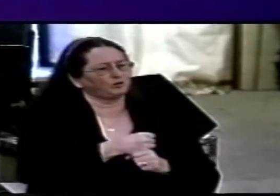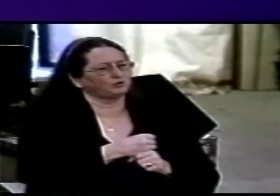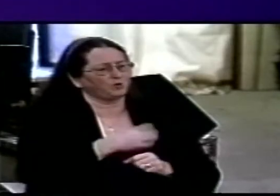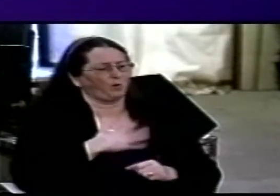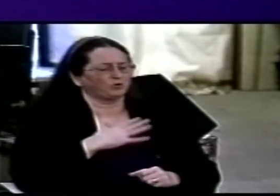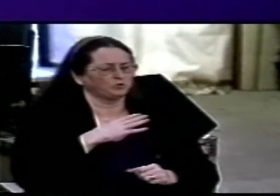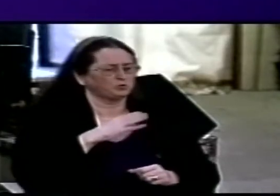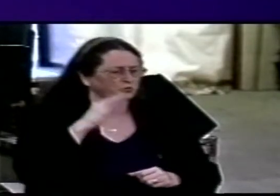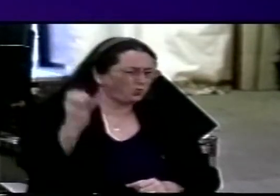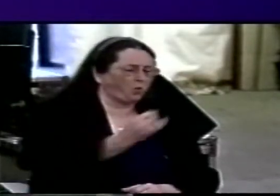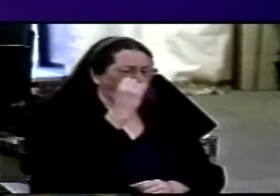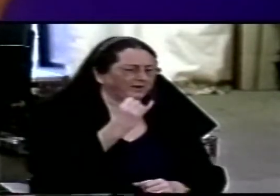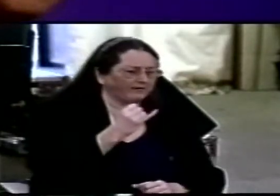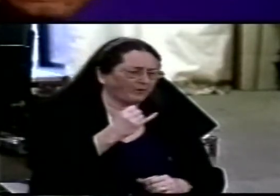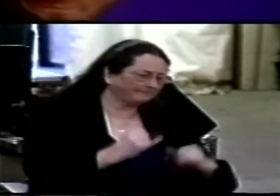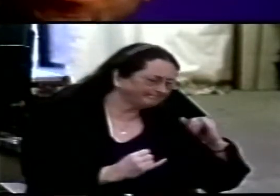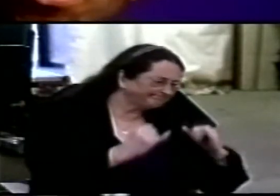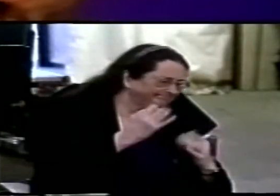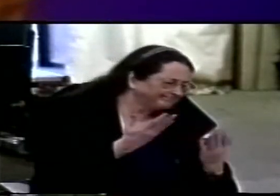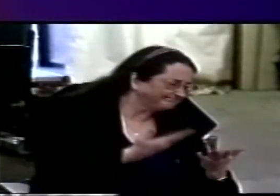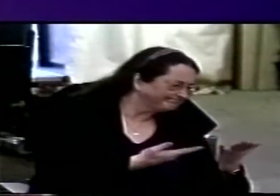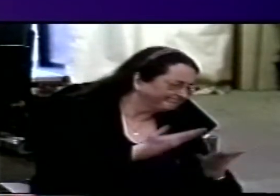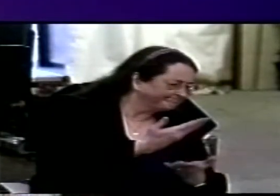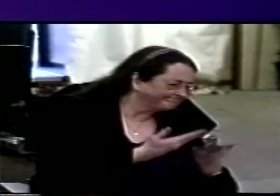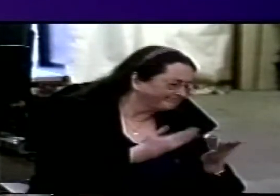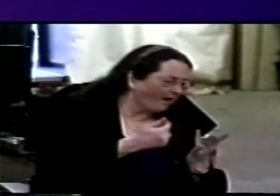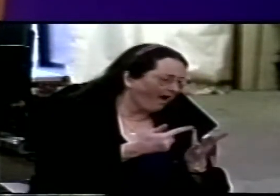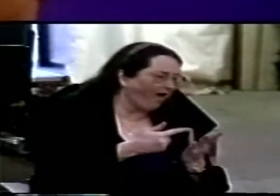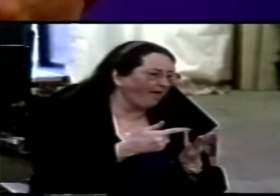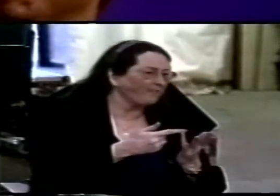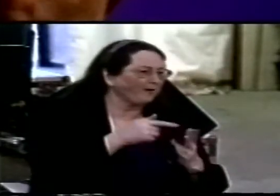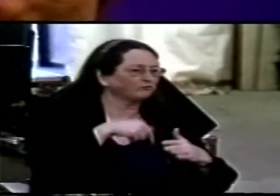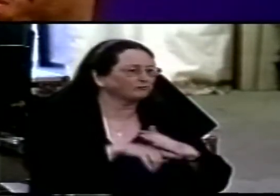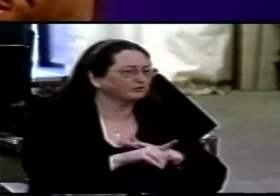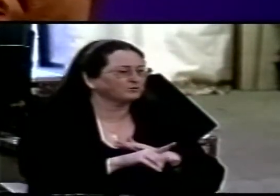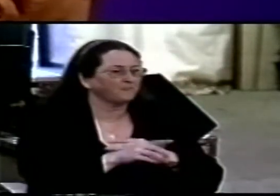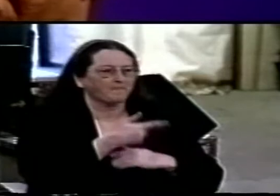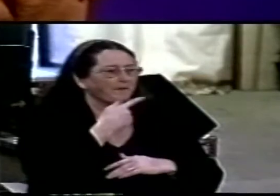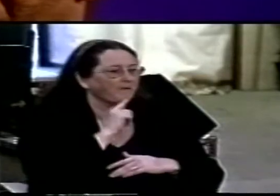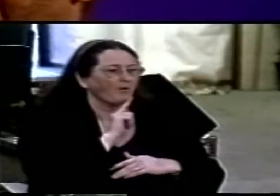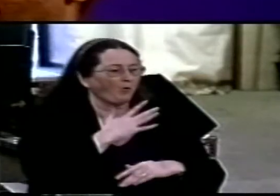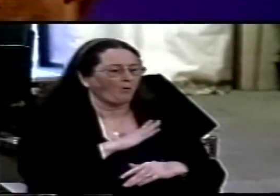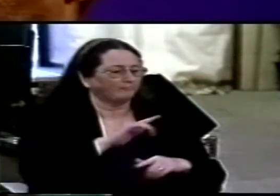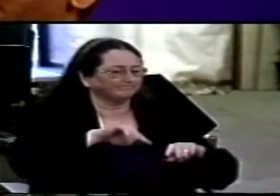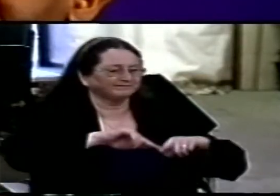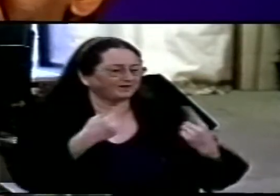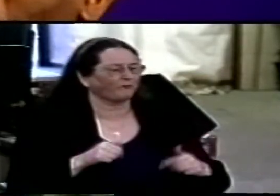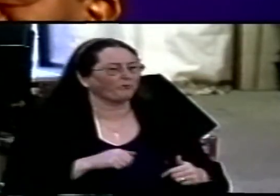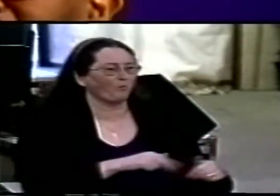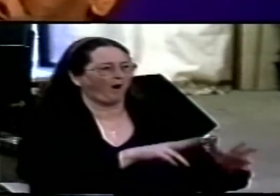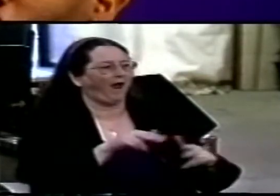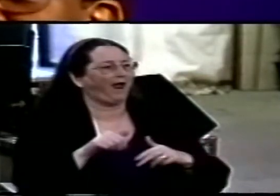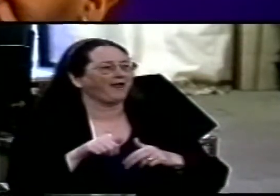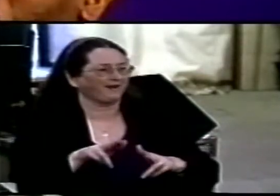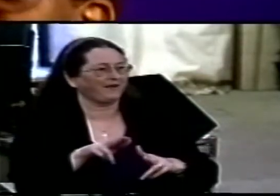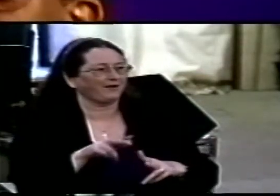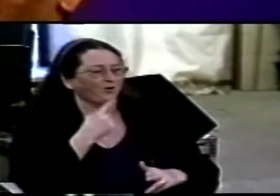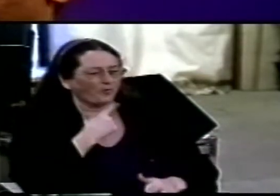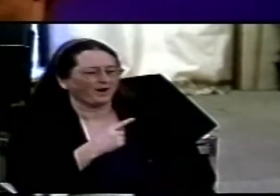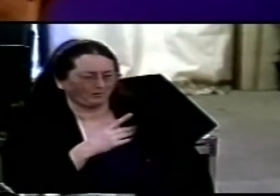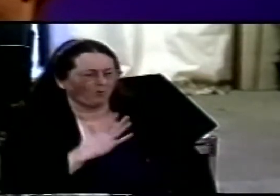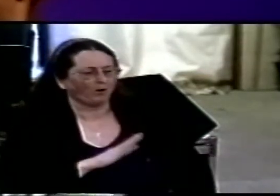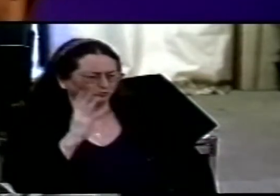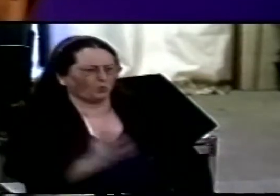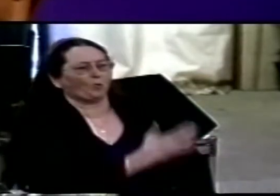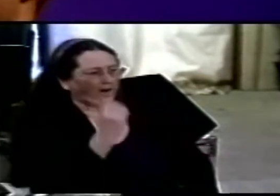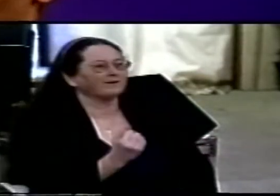the argument if we get into a conversation with other evangelicals other bible believing Christians we want to win the war